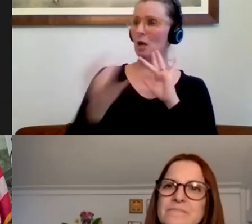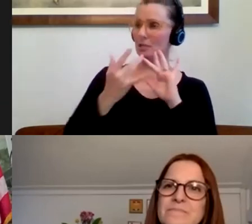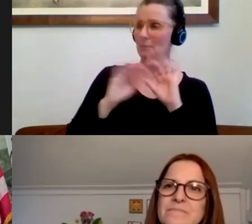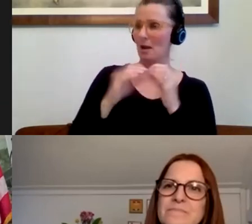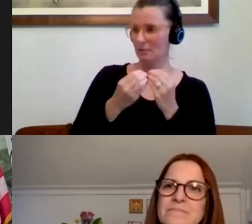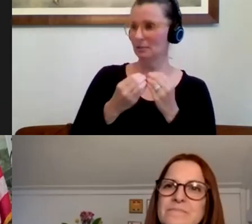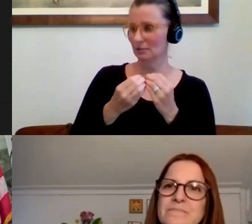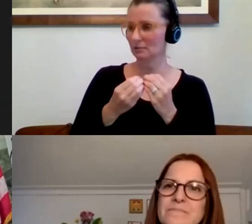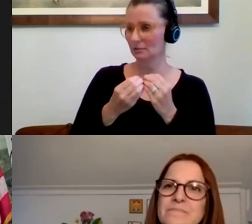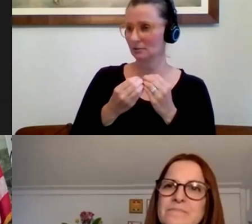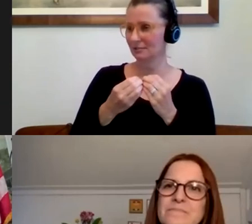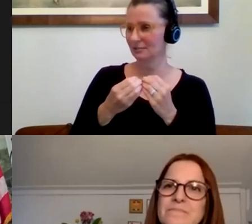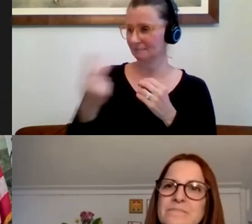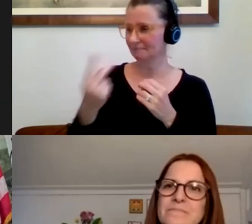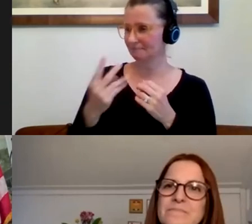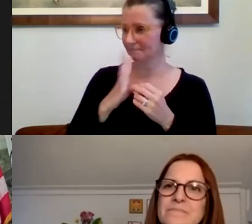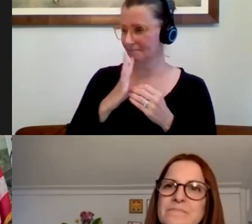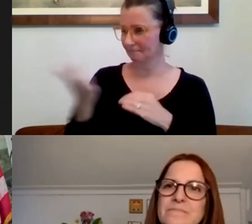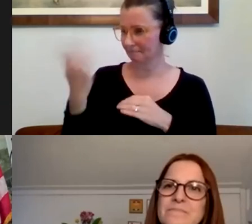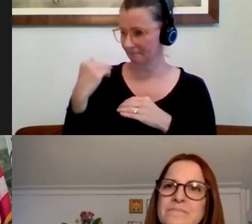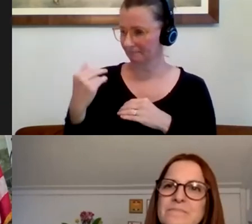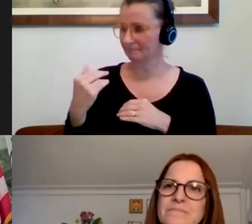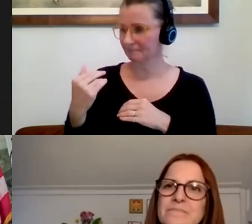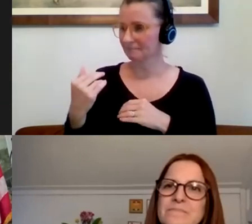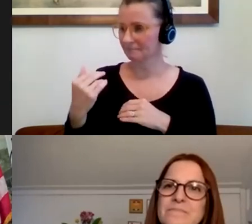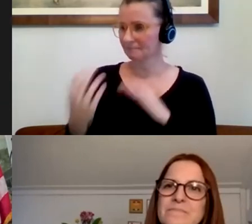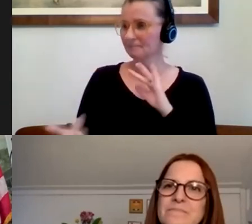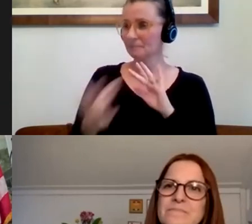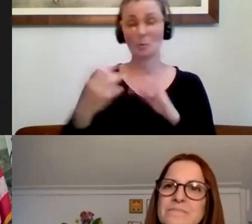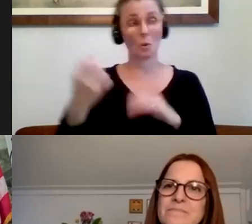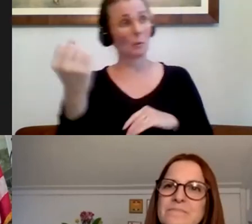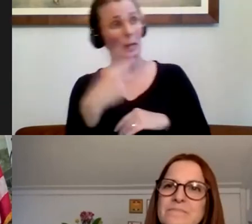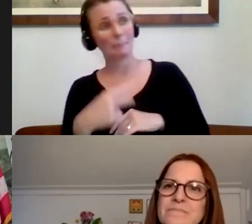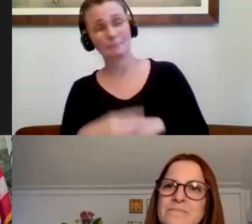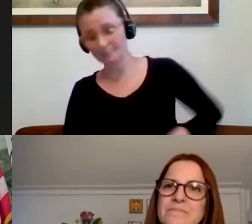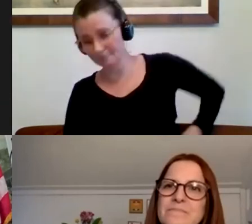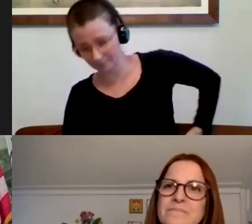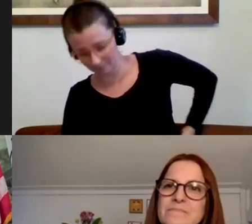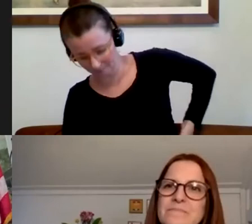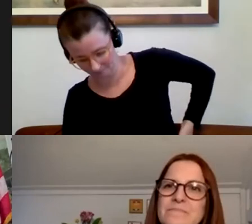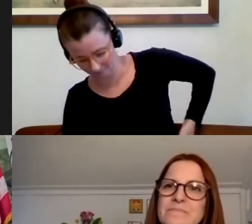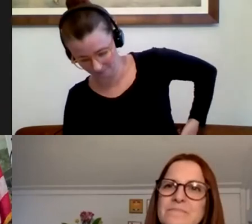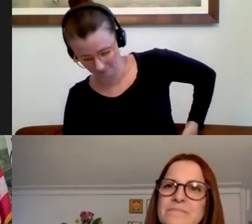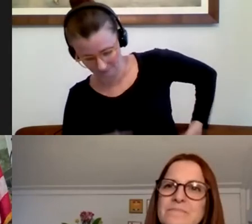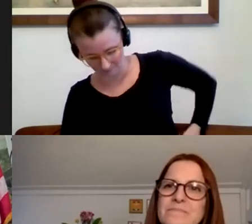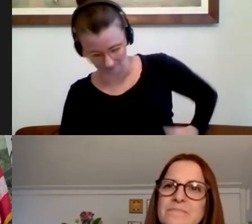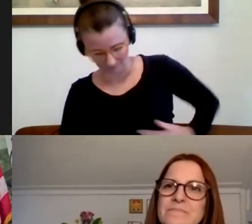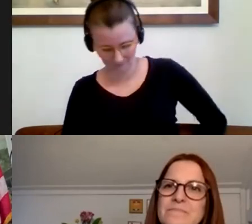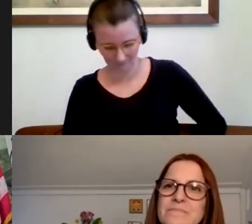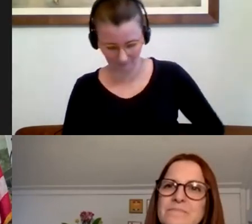uh, you, you and I've talked a couple of times. I think if you call, call me, I can get your number. Yeah. If I have, um,